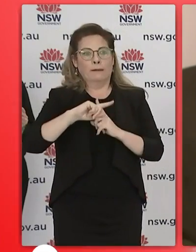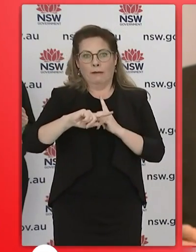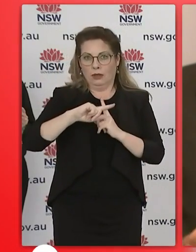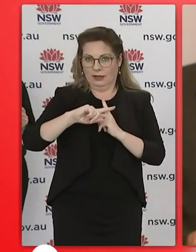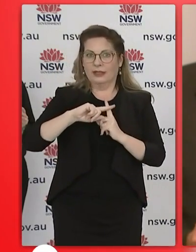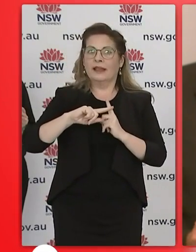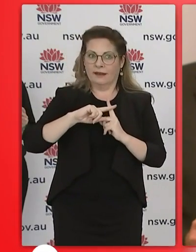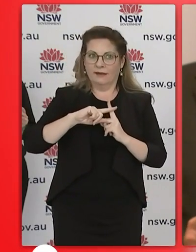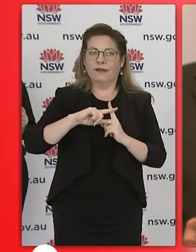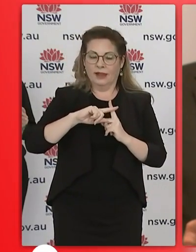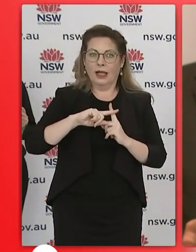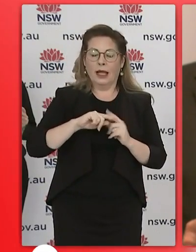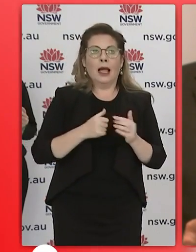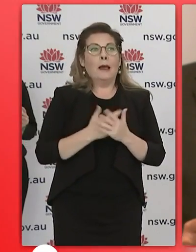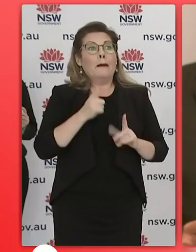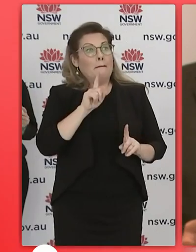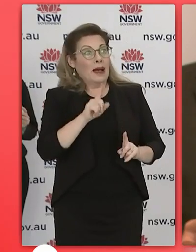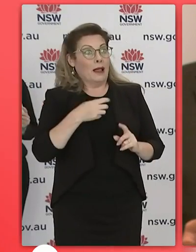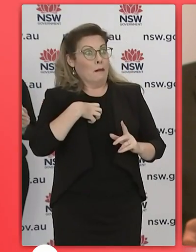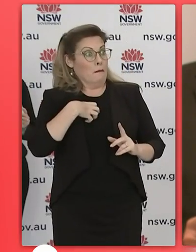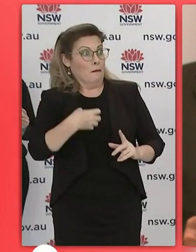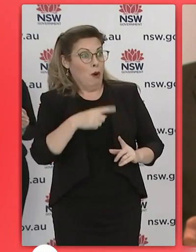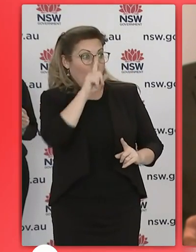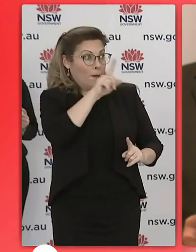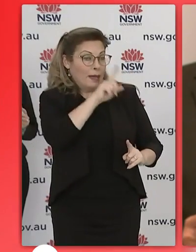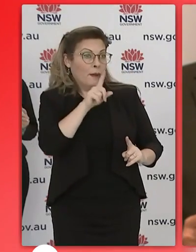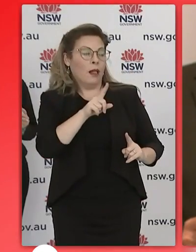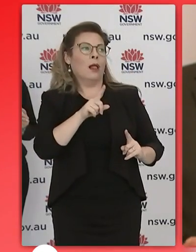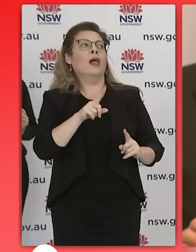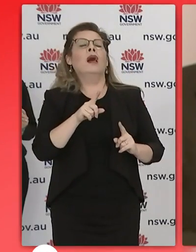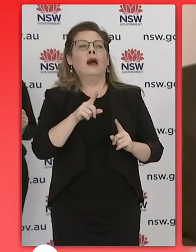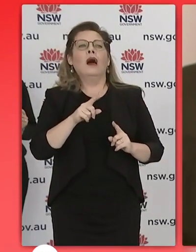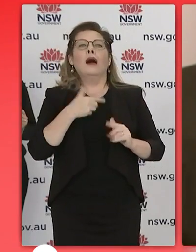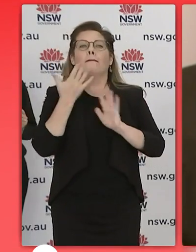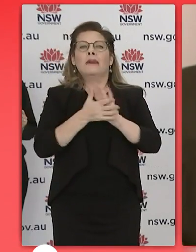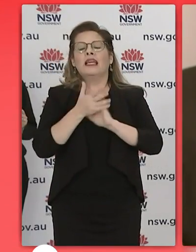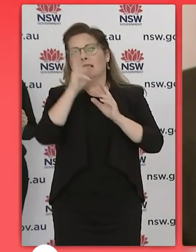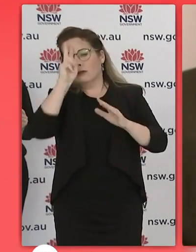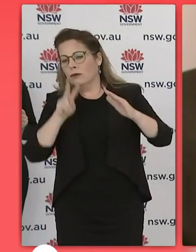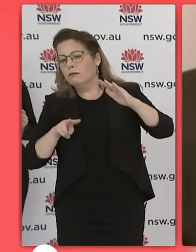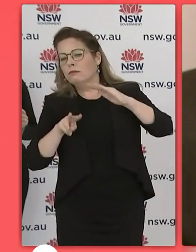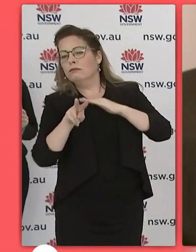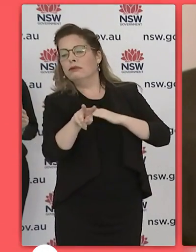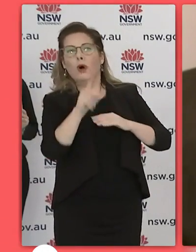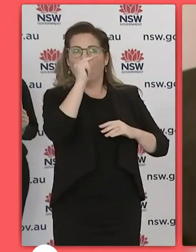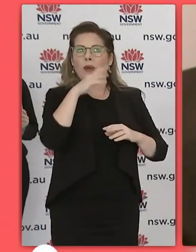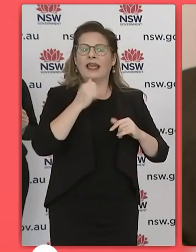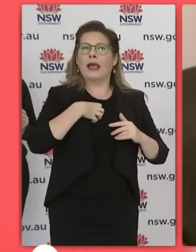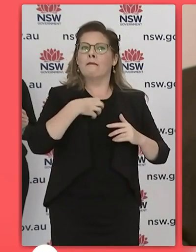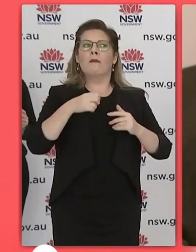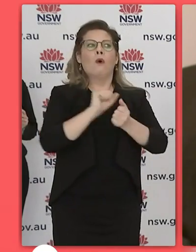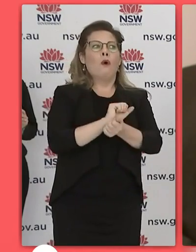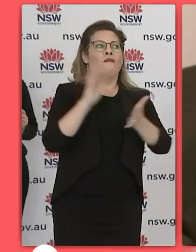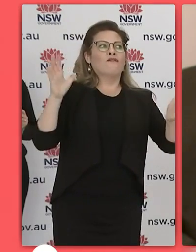give government uh better options on what we can do moving forward and certainly the health experts will feel more confident giving us advice